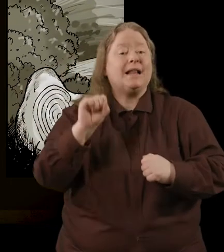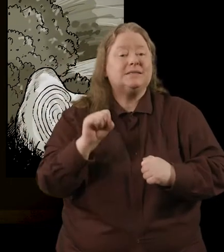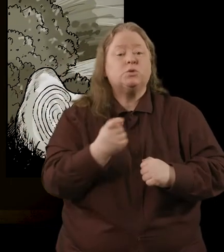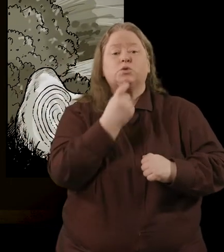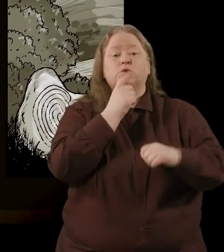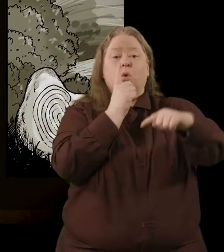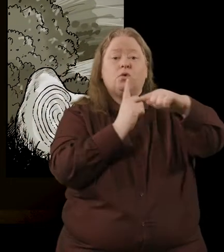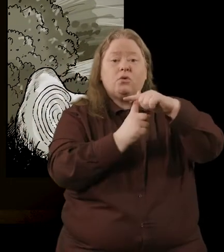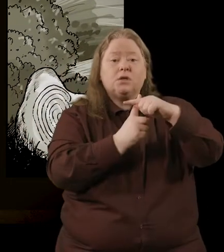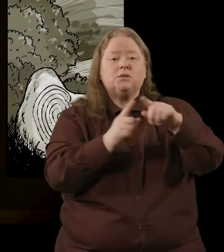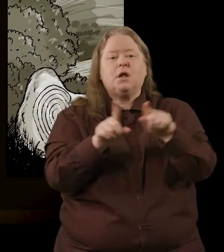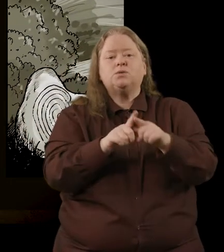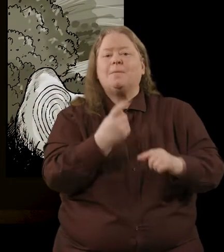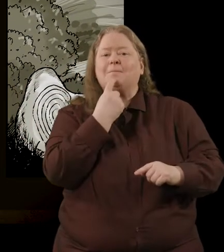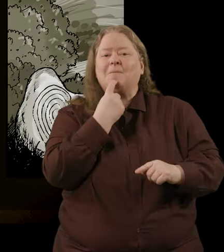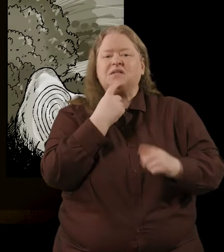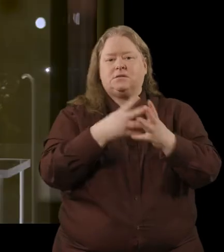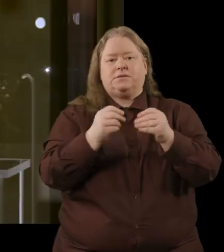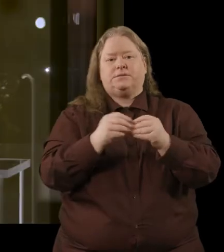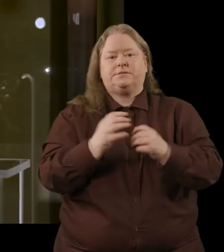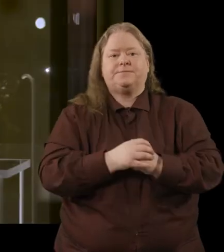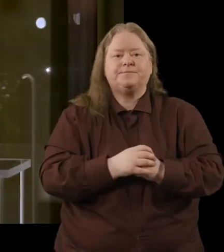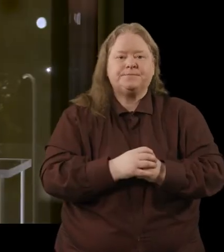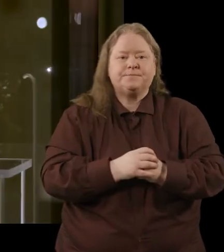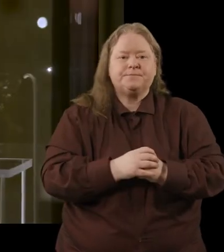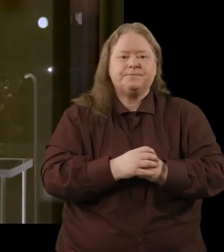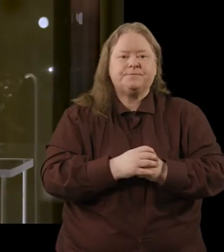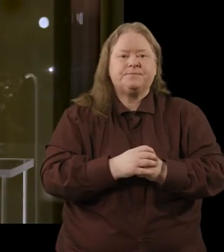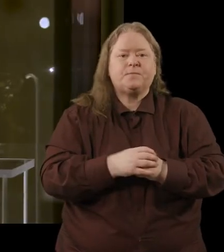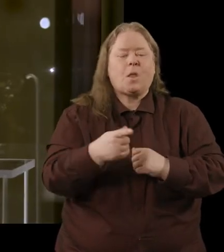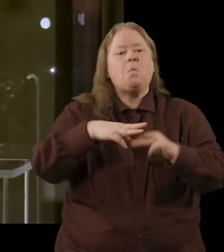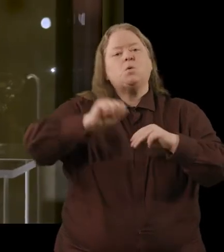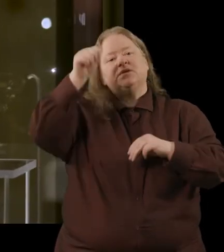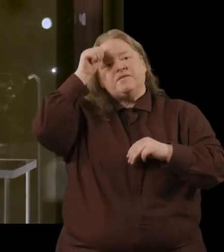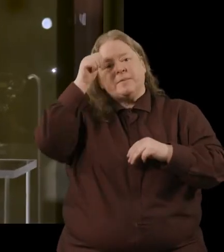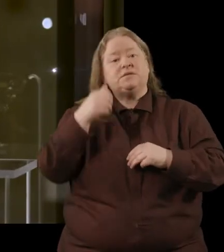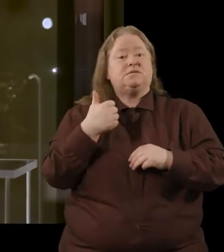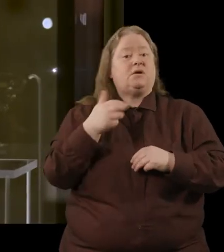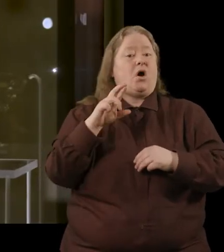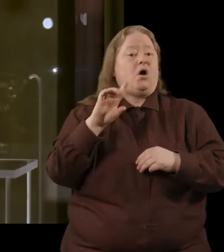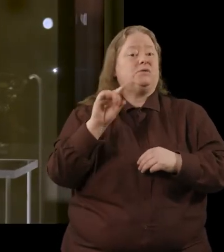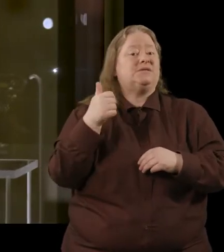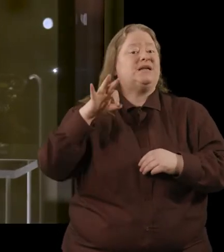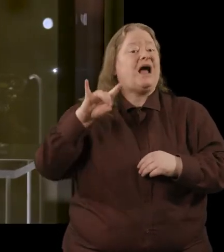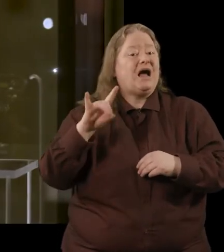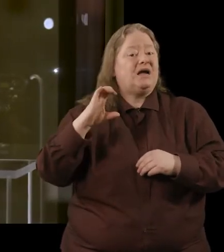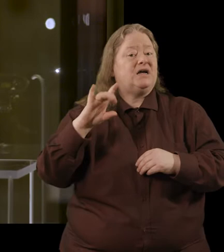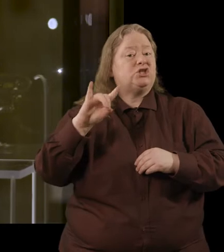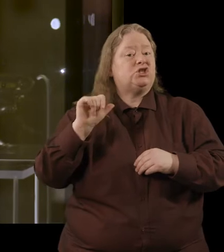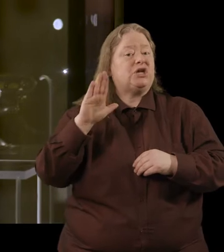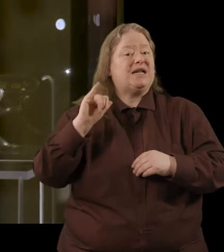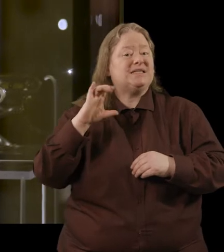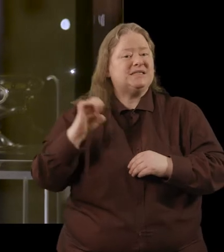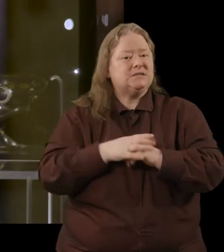stone crosses and also metal objects. So the most famous is this, the Ardagh Chalice.